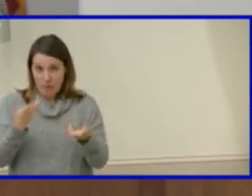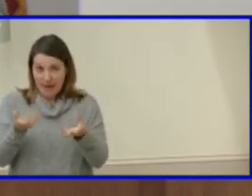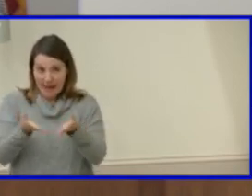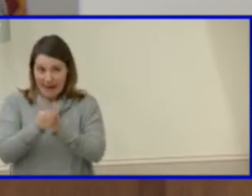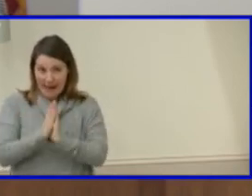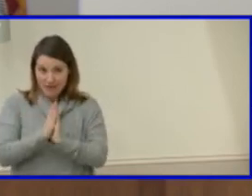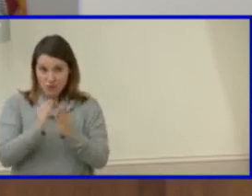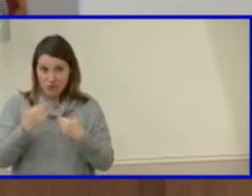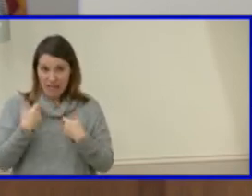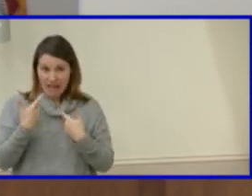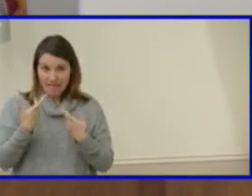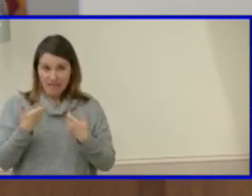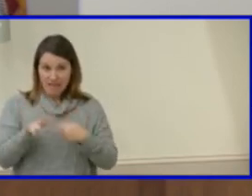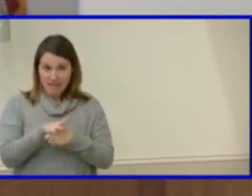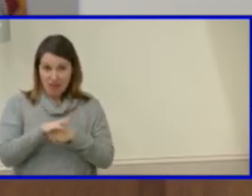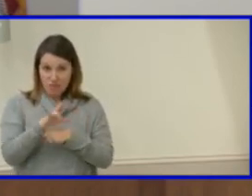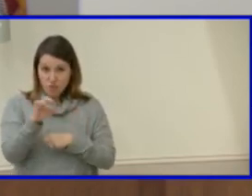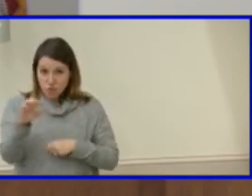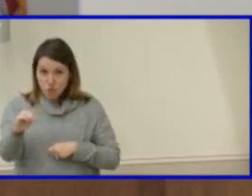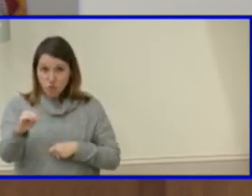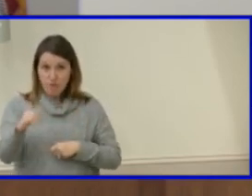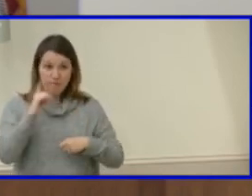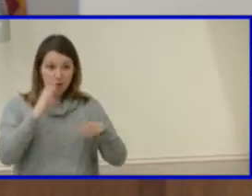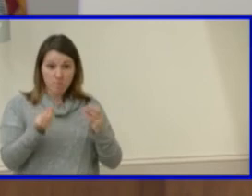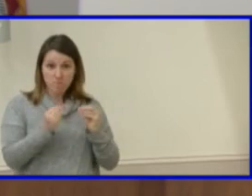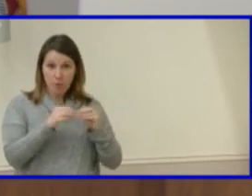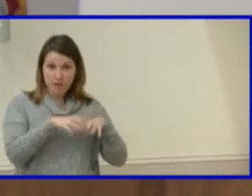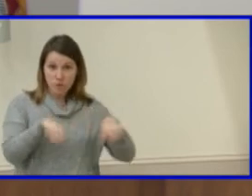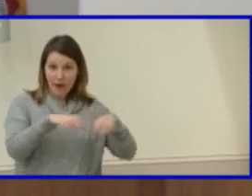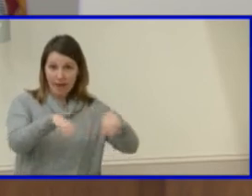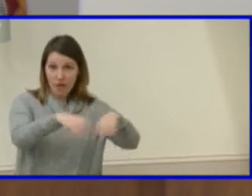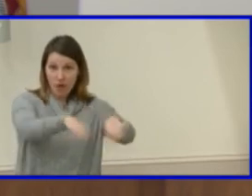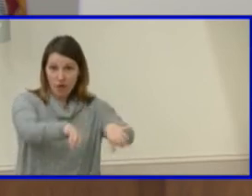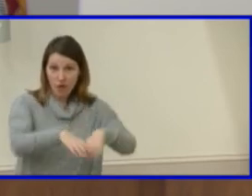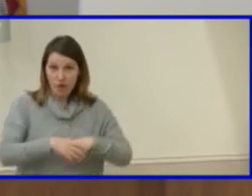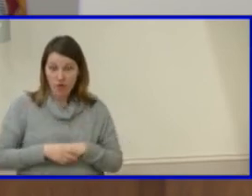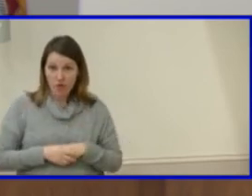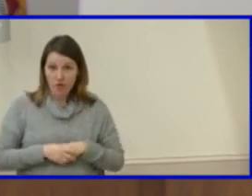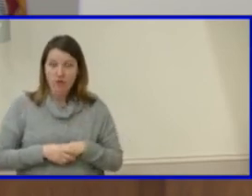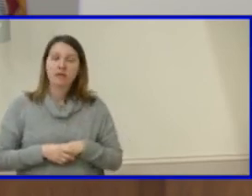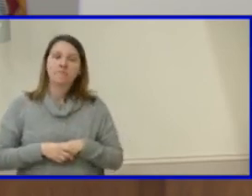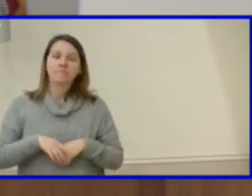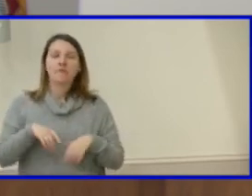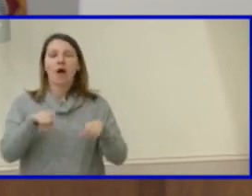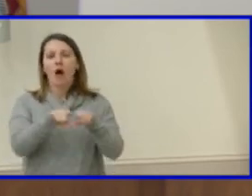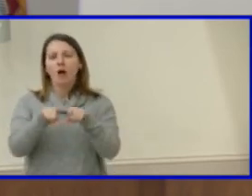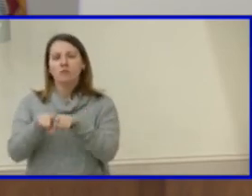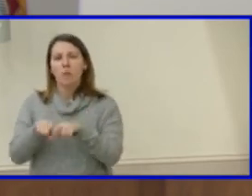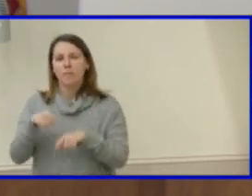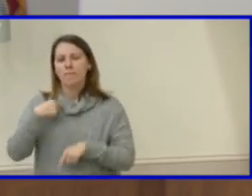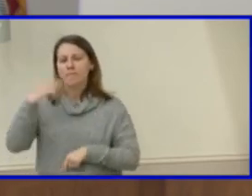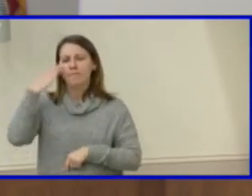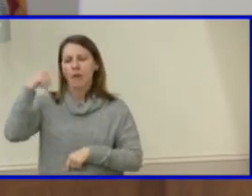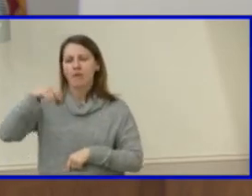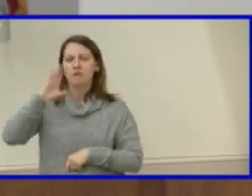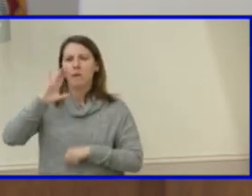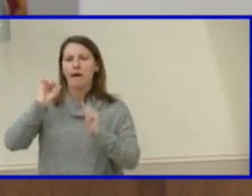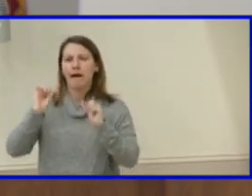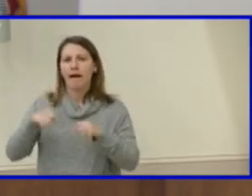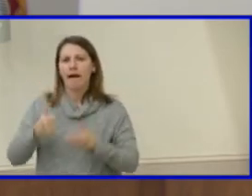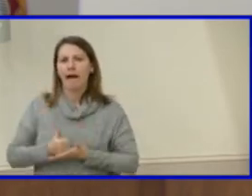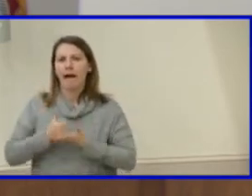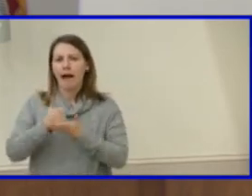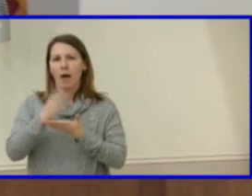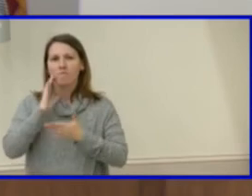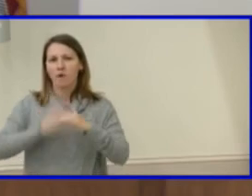and then do we do we think that this would i i know this will help with capacity for river's